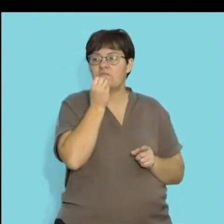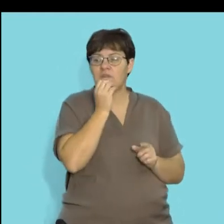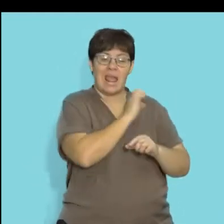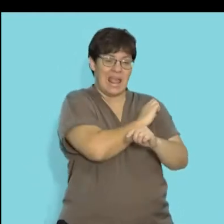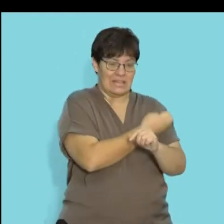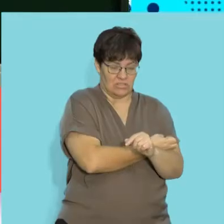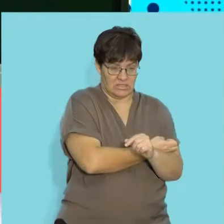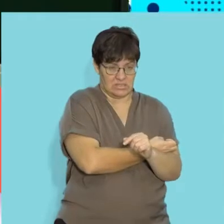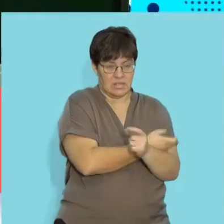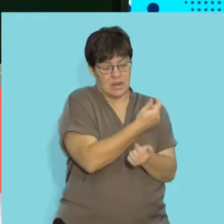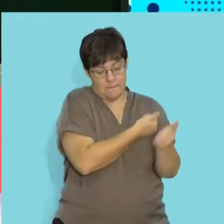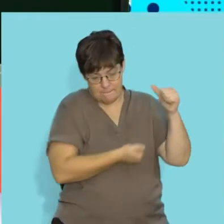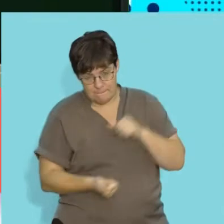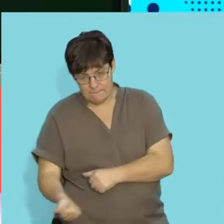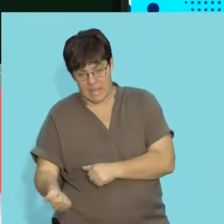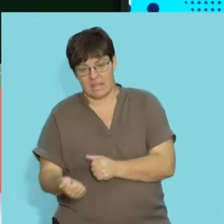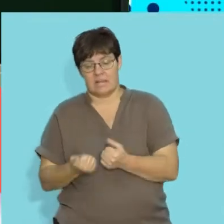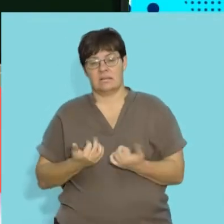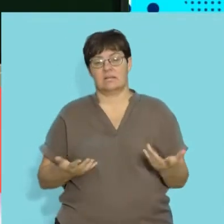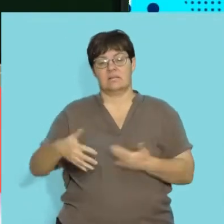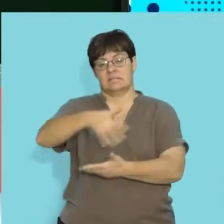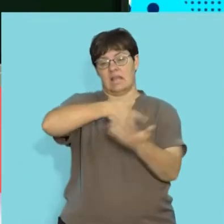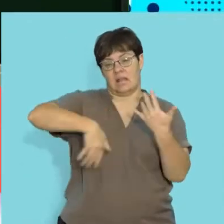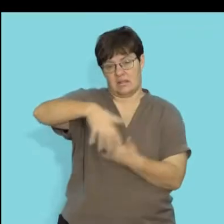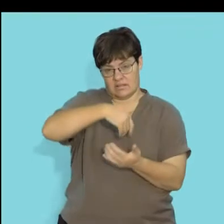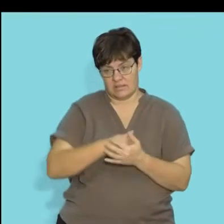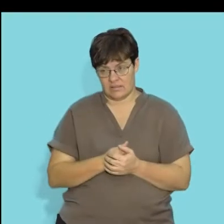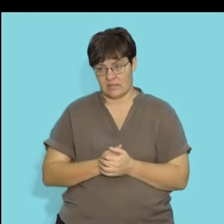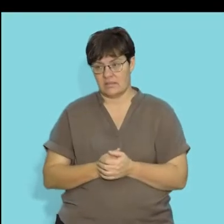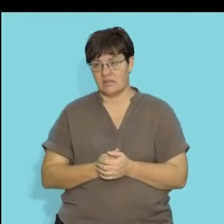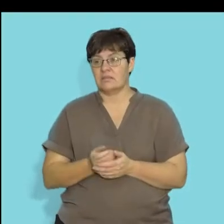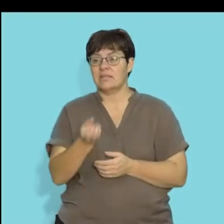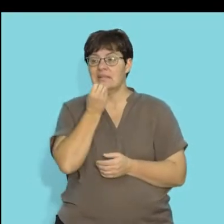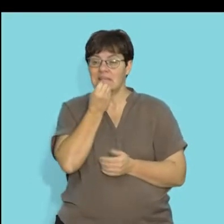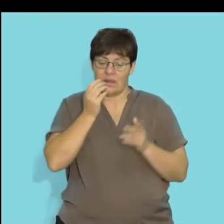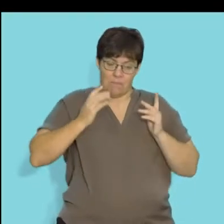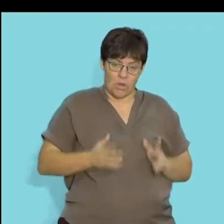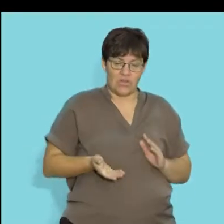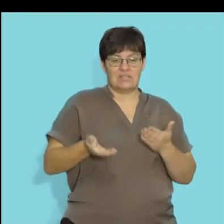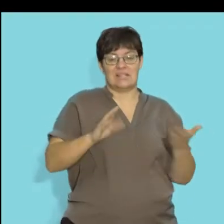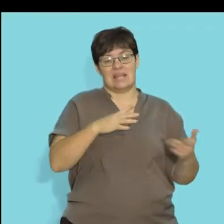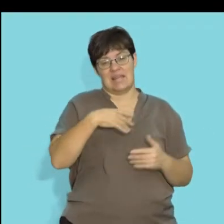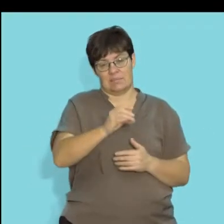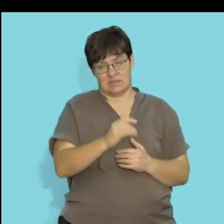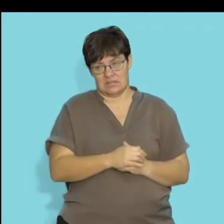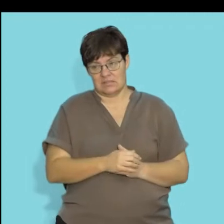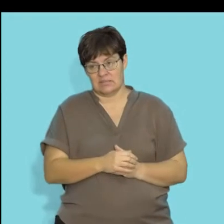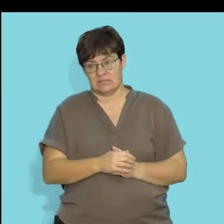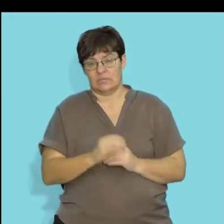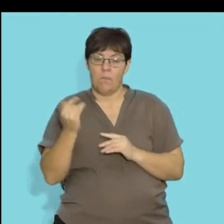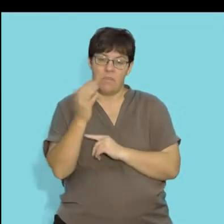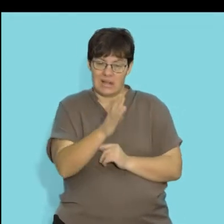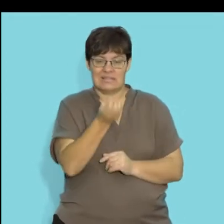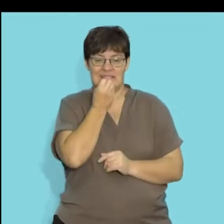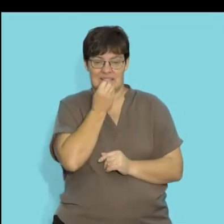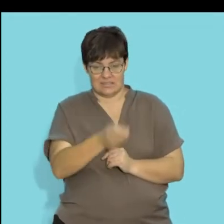nutrients and energy and returning it back into the nutrient cycle. So, you're consumers that eat the bodies of dead animals or